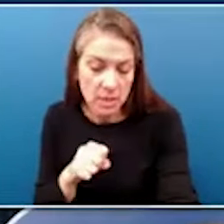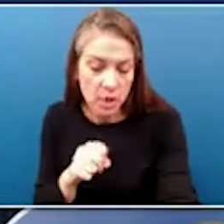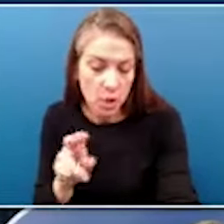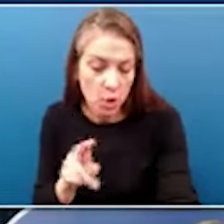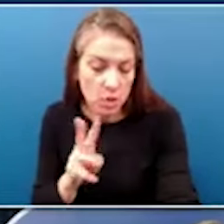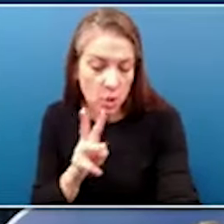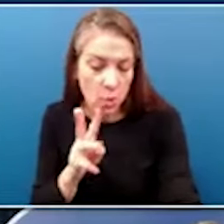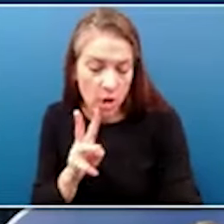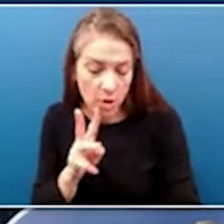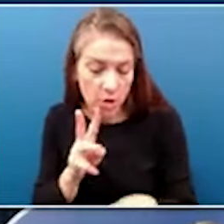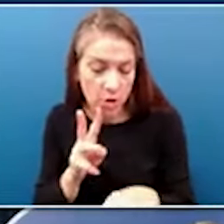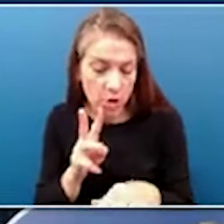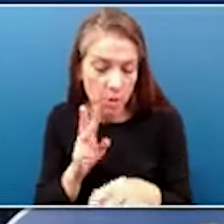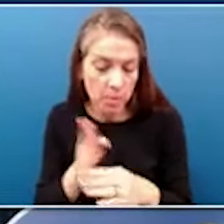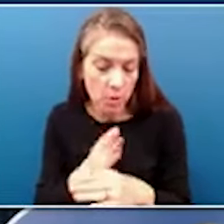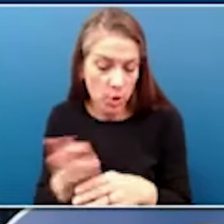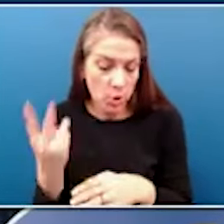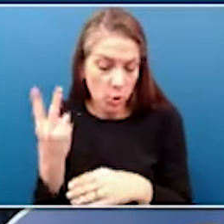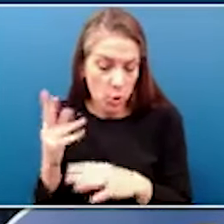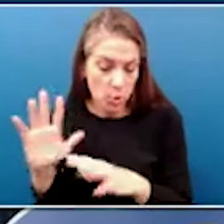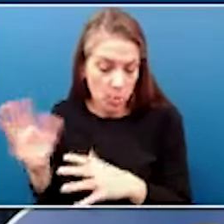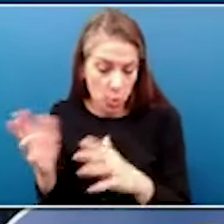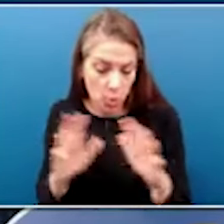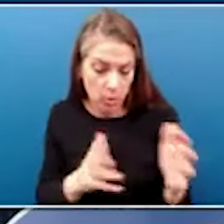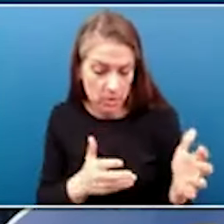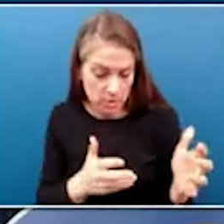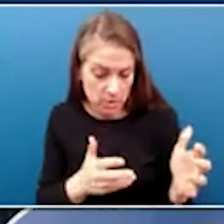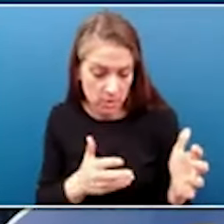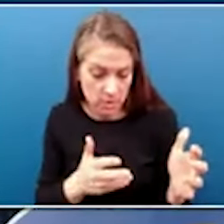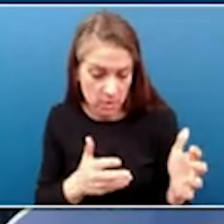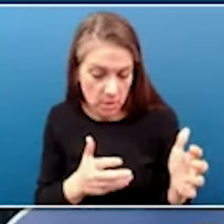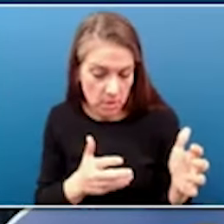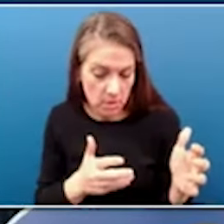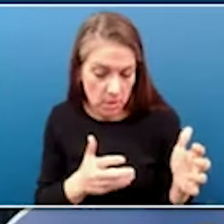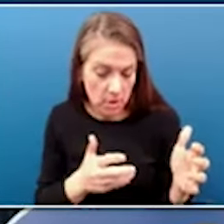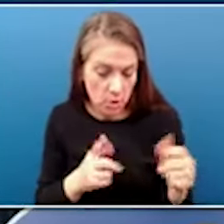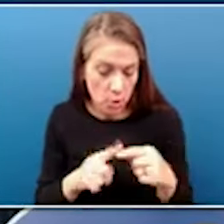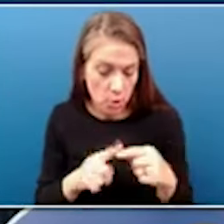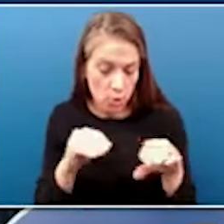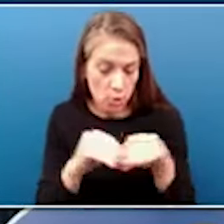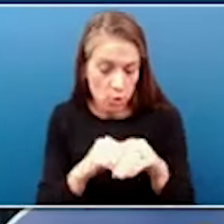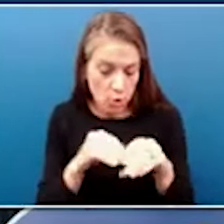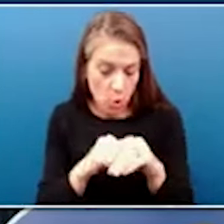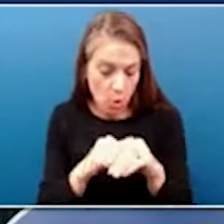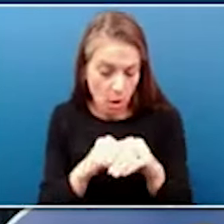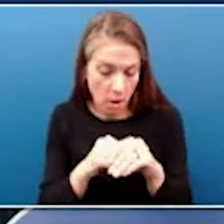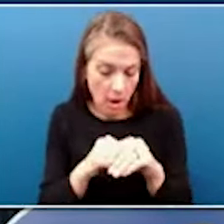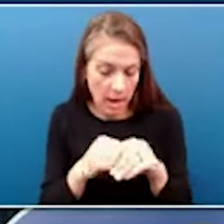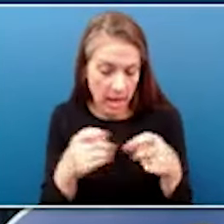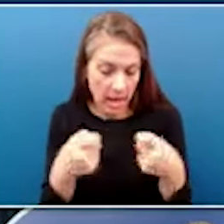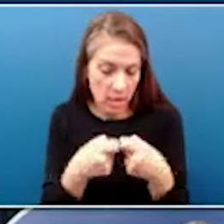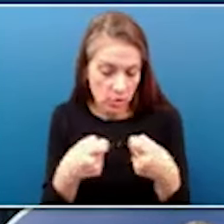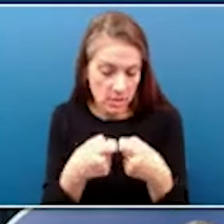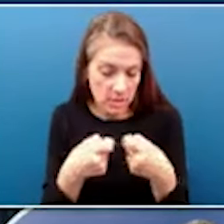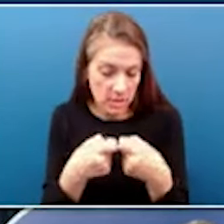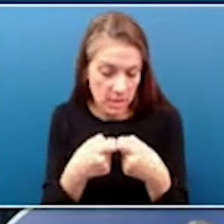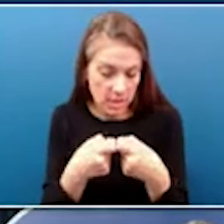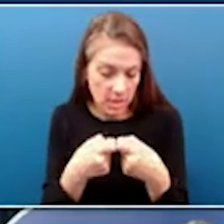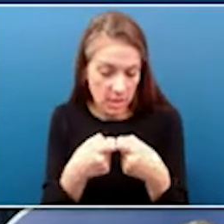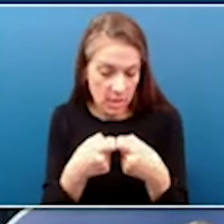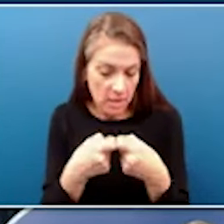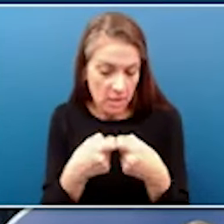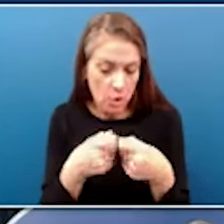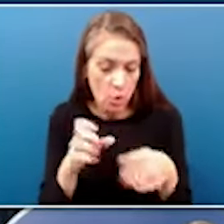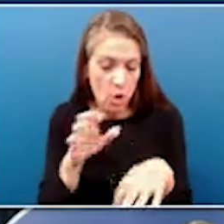two pools to ultimately store electricity. And it's doing it on an abandoned